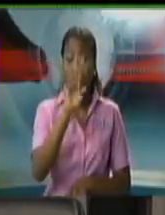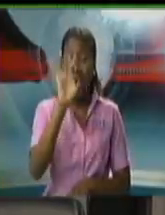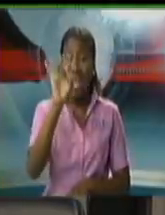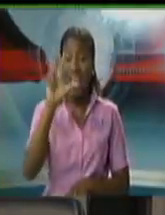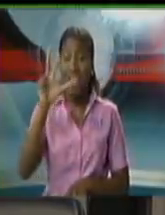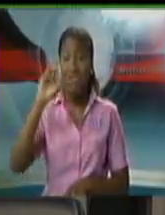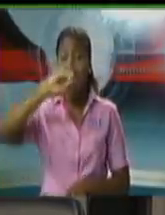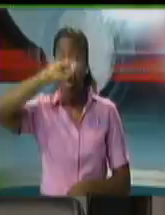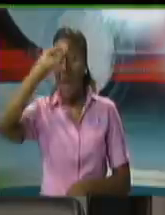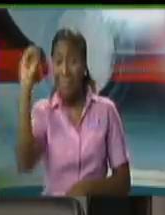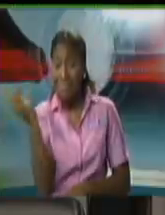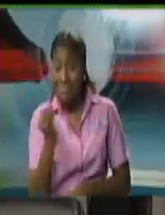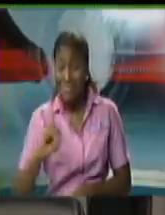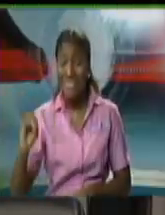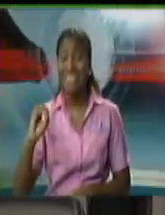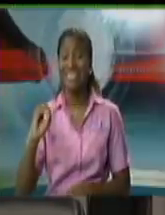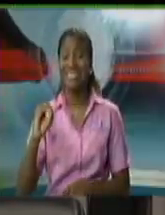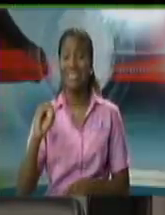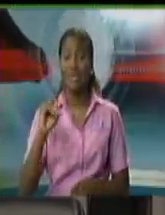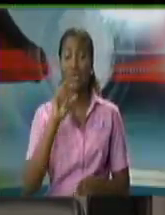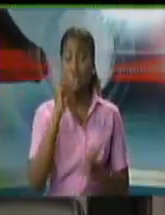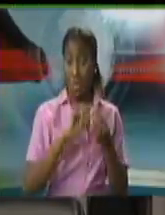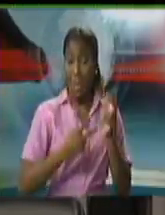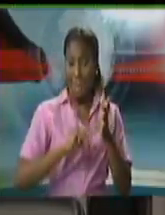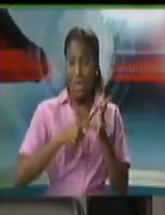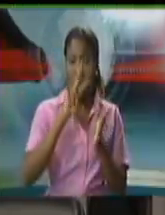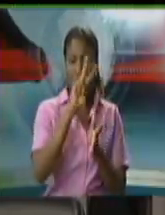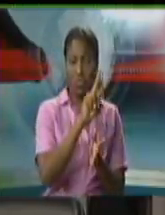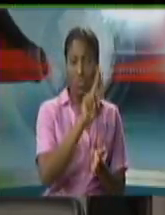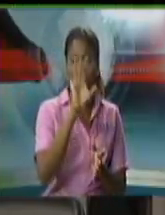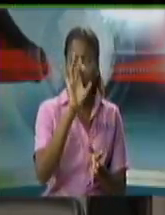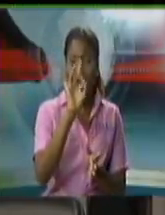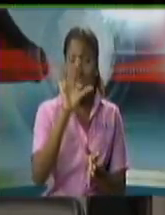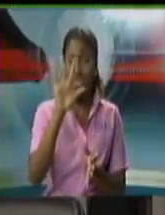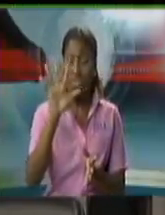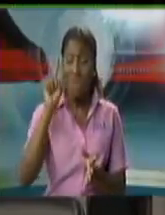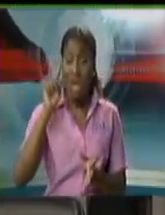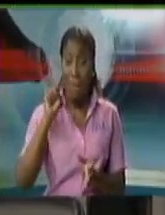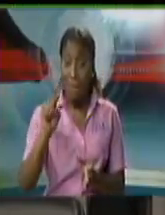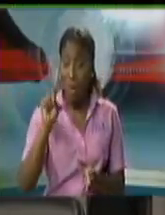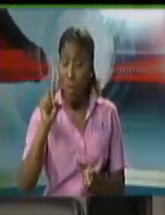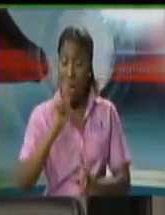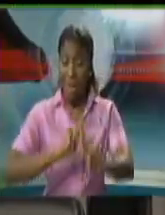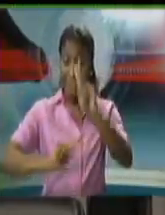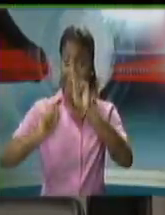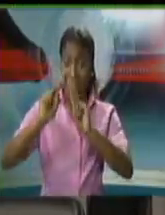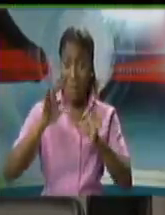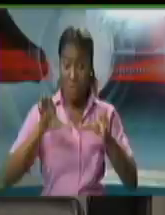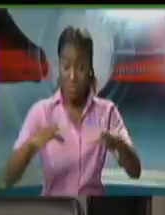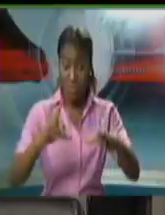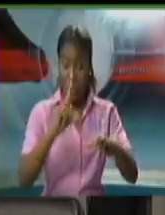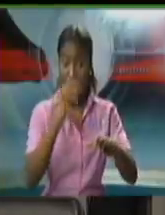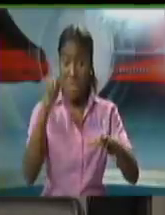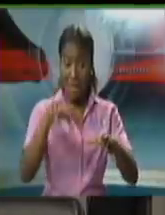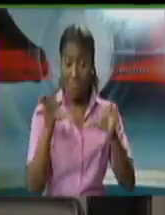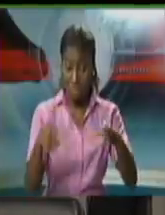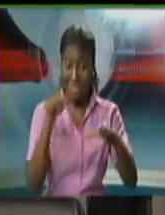.1 cases per million population. That is a very frightened statistic.